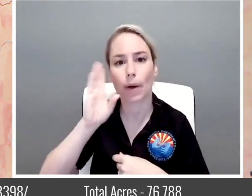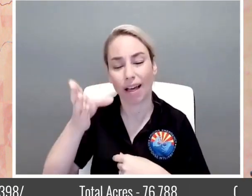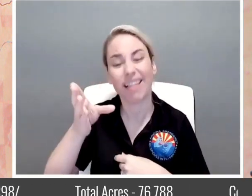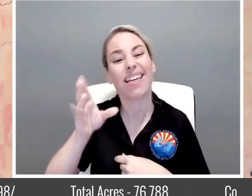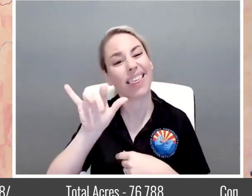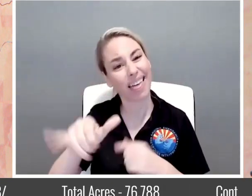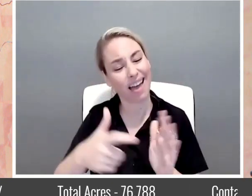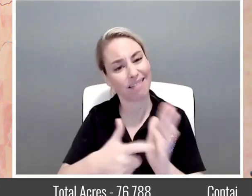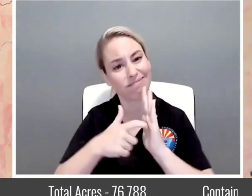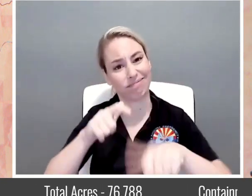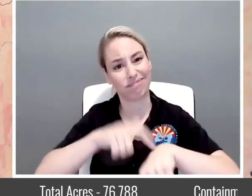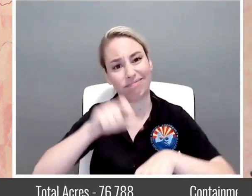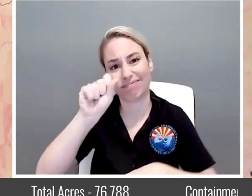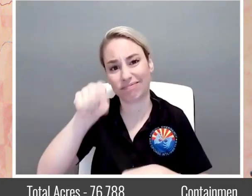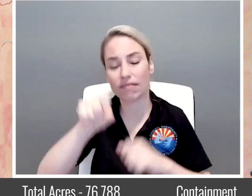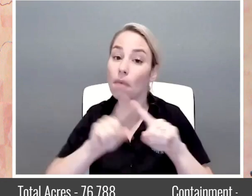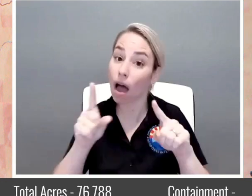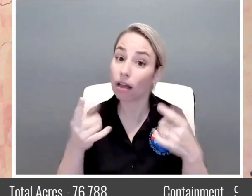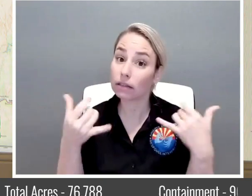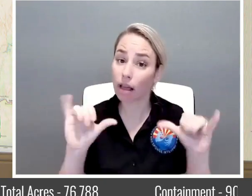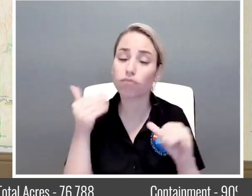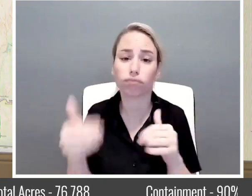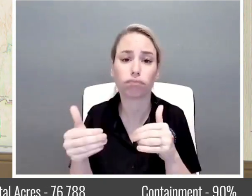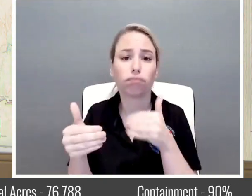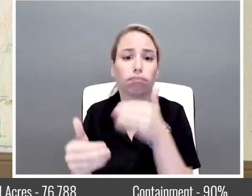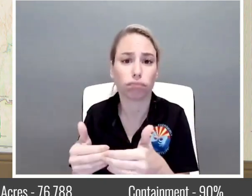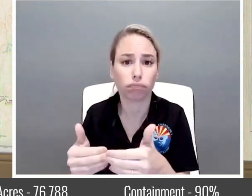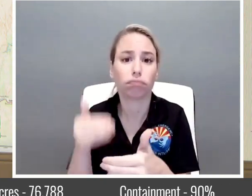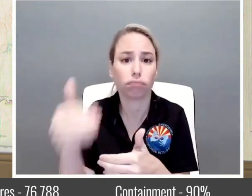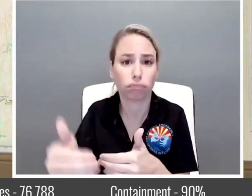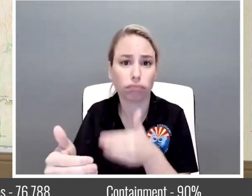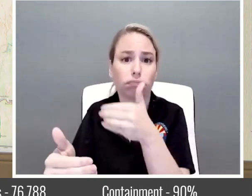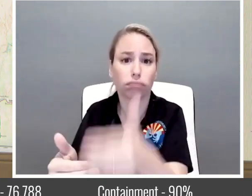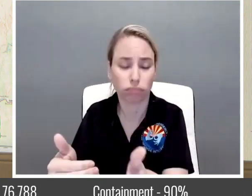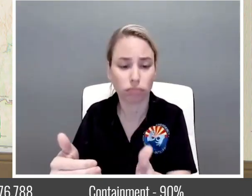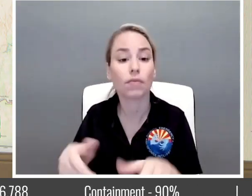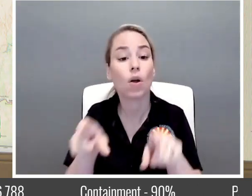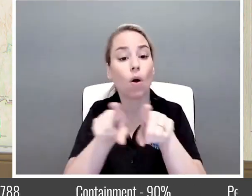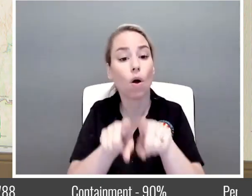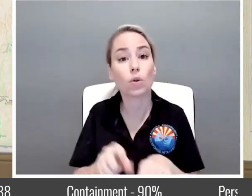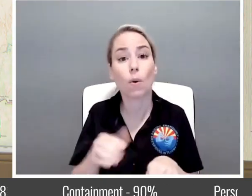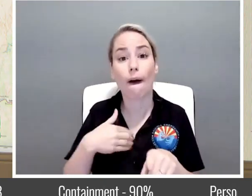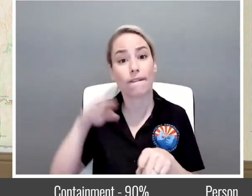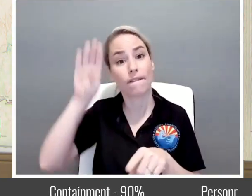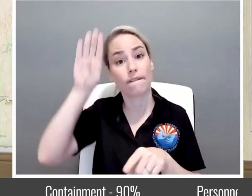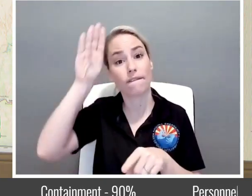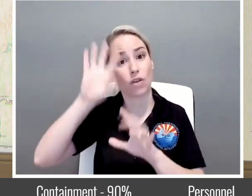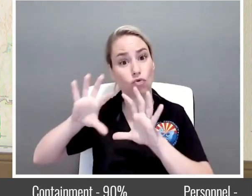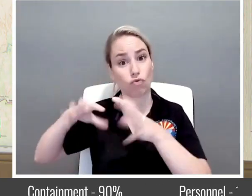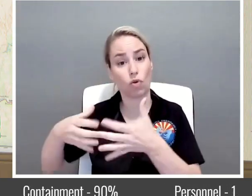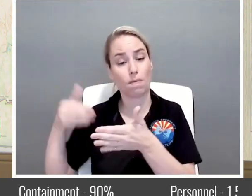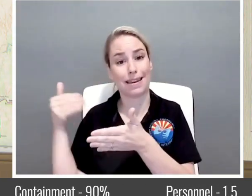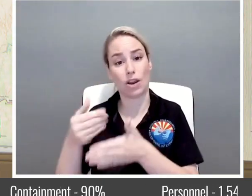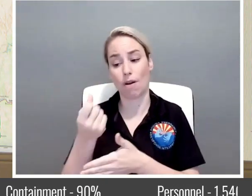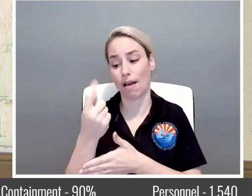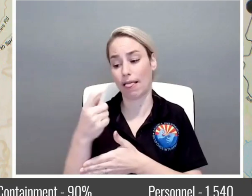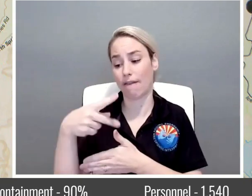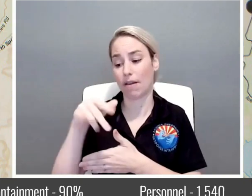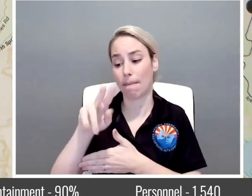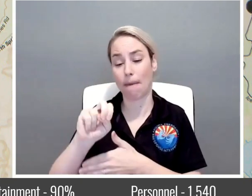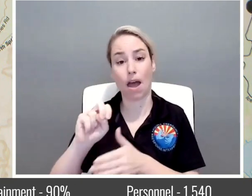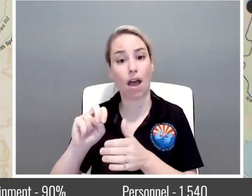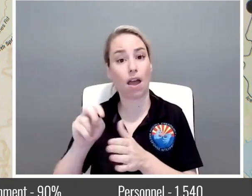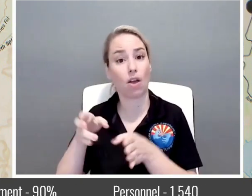time but it is moving forward and then we have a contingency group out here off the 11 Pine Road and